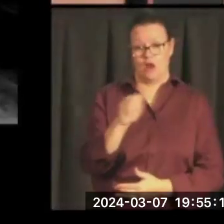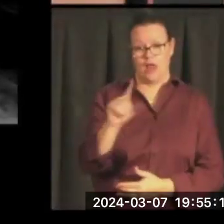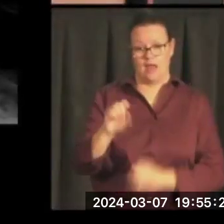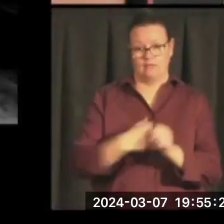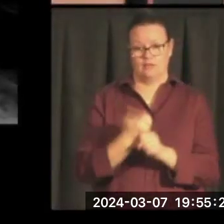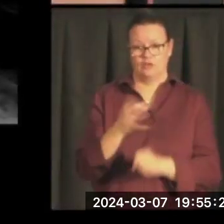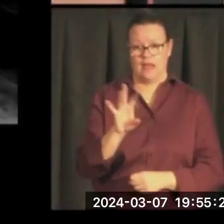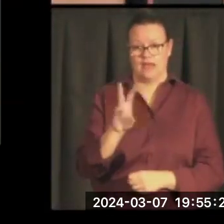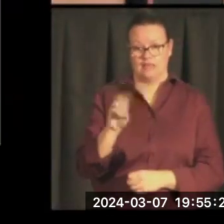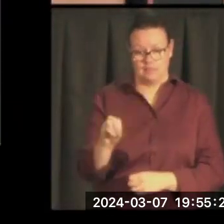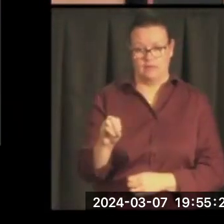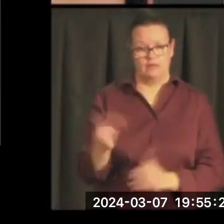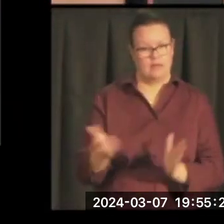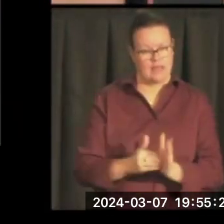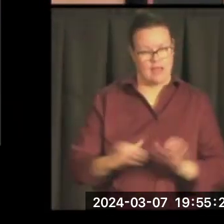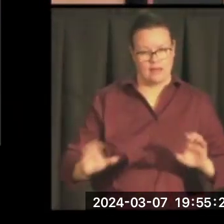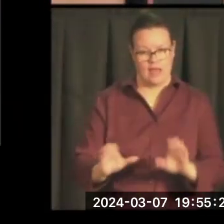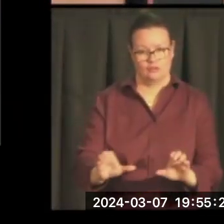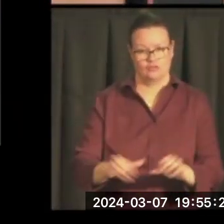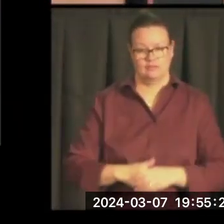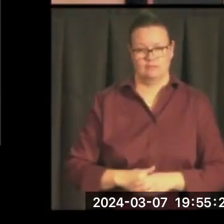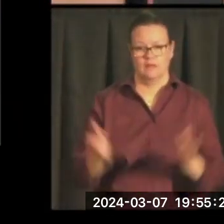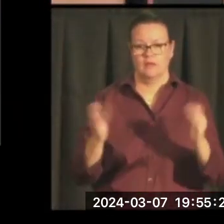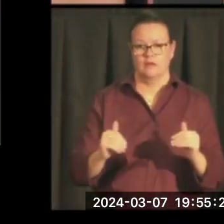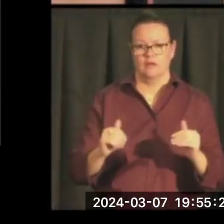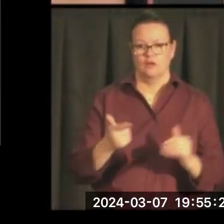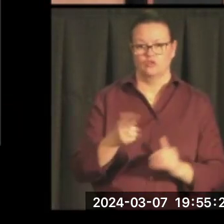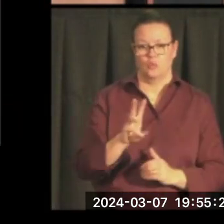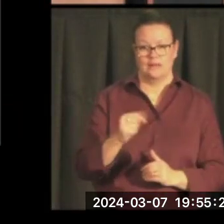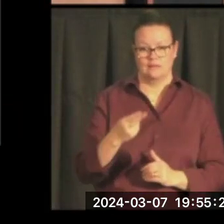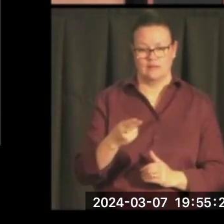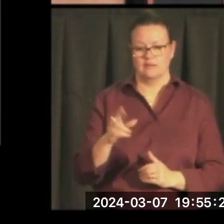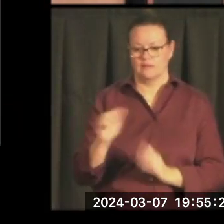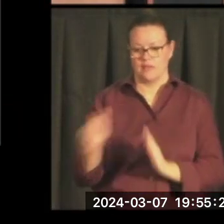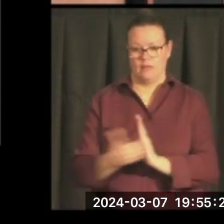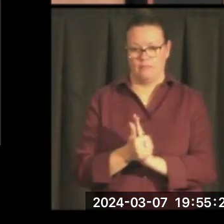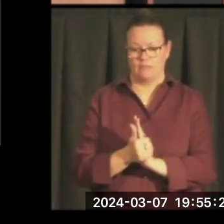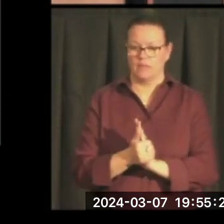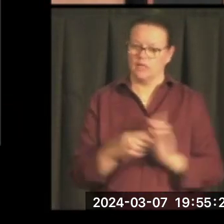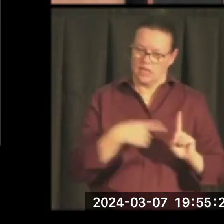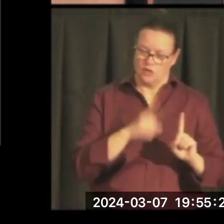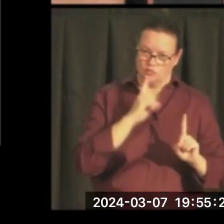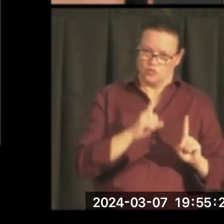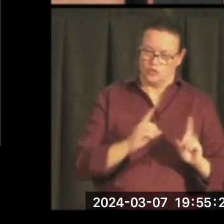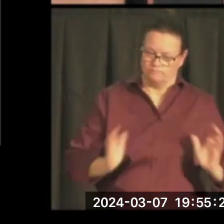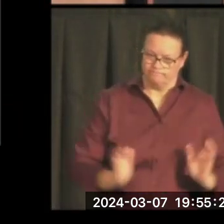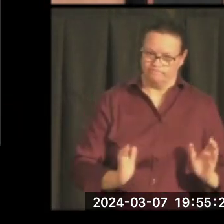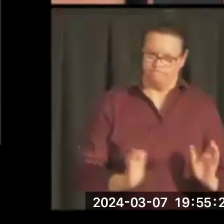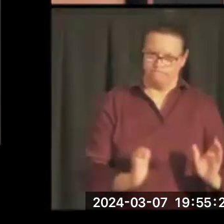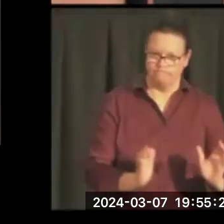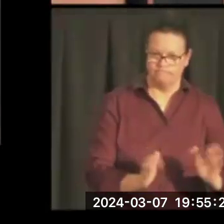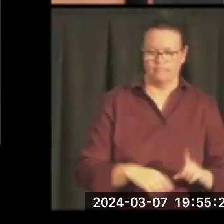26th Amendment that he pushed strongly in order to get endorsement, and that is